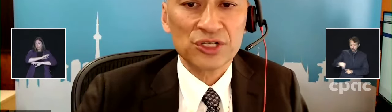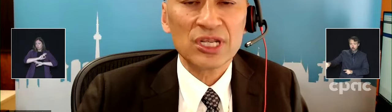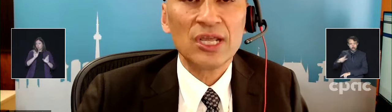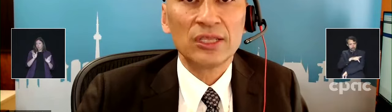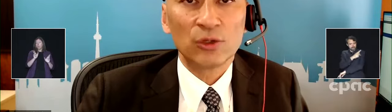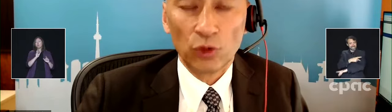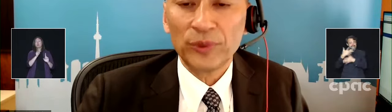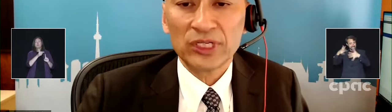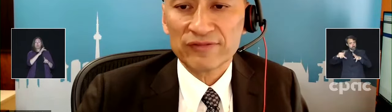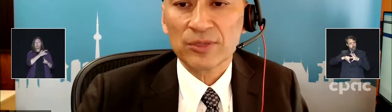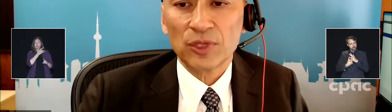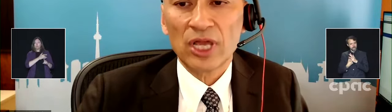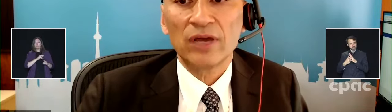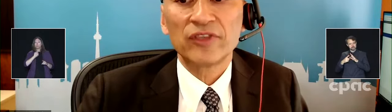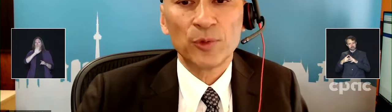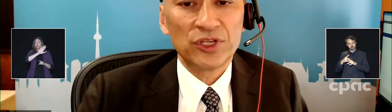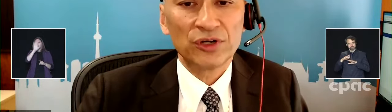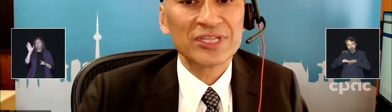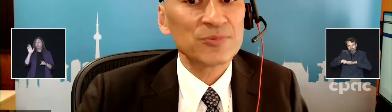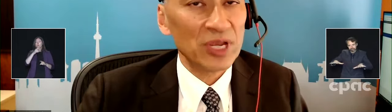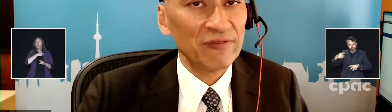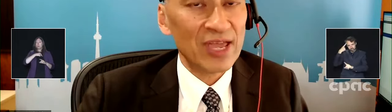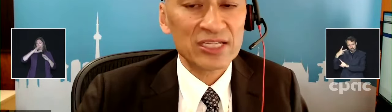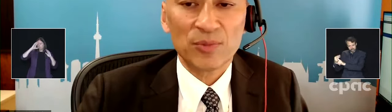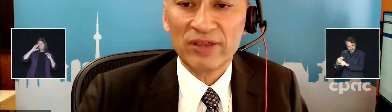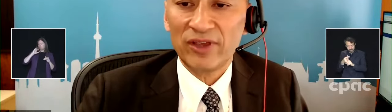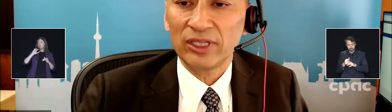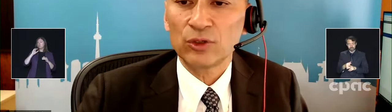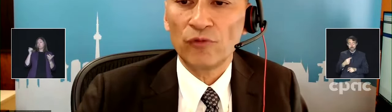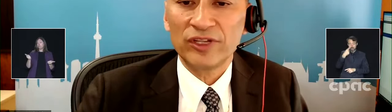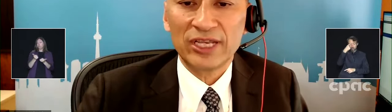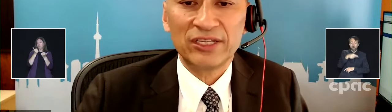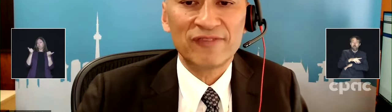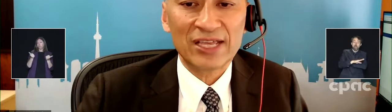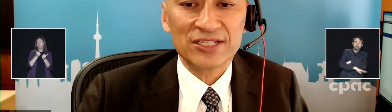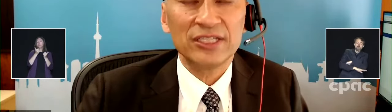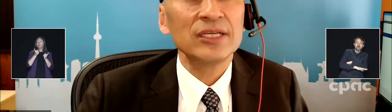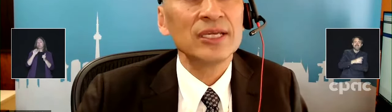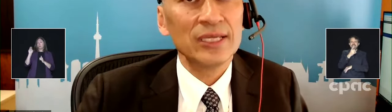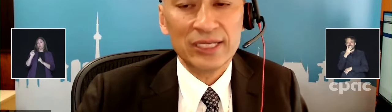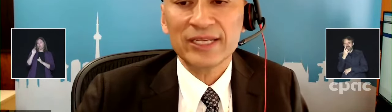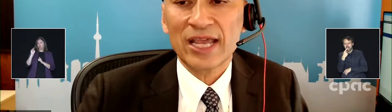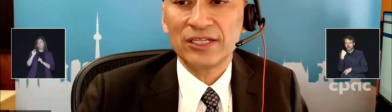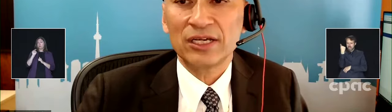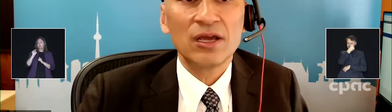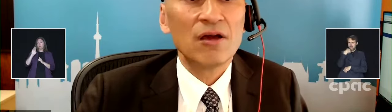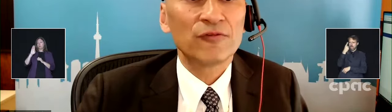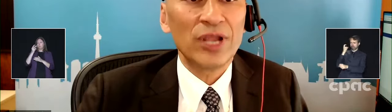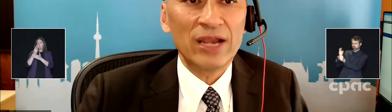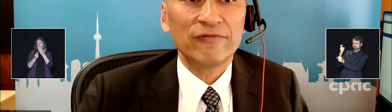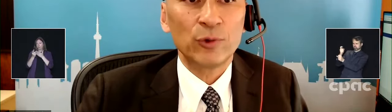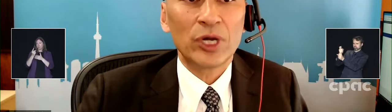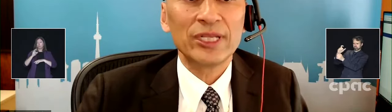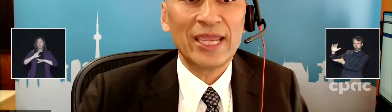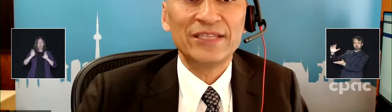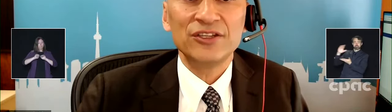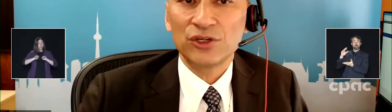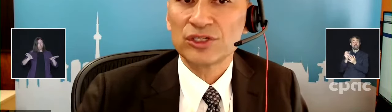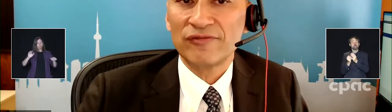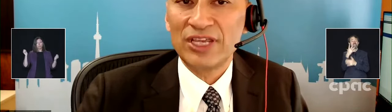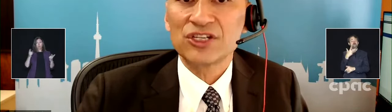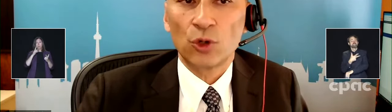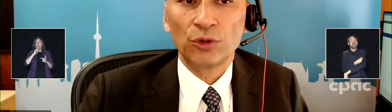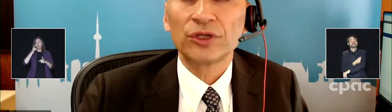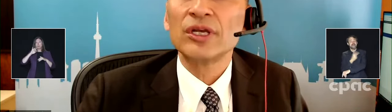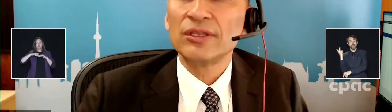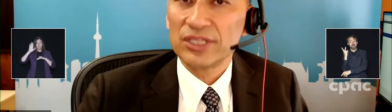projections, there will be enough supply of the Moderna Spikevax bivalent COVID-19 vaccine in Canada for everyone 18